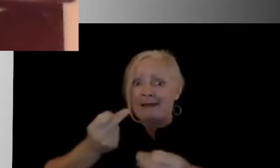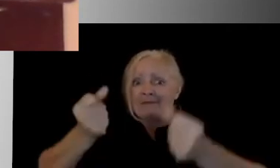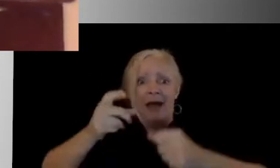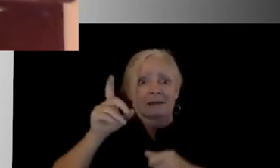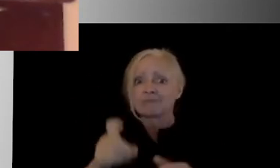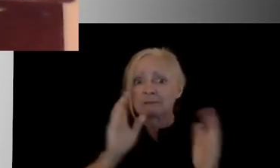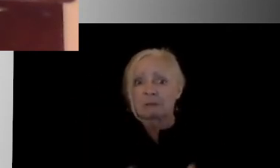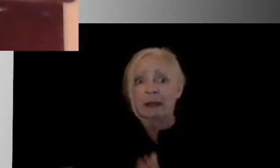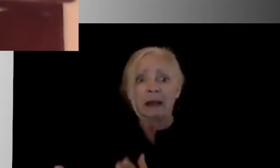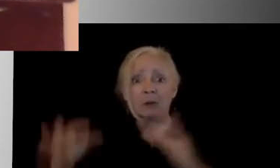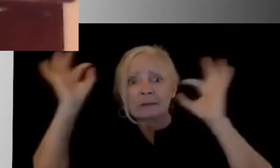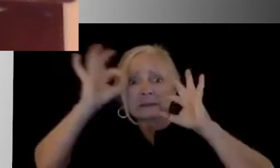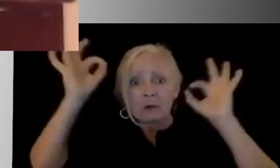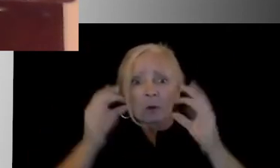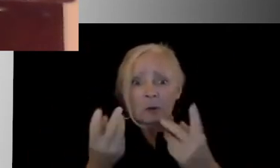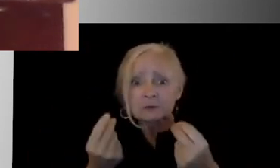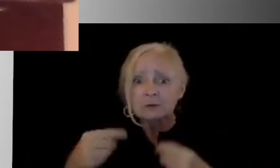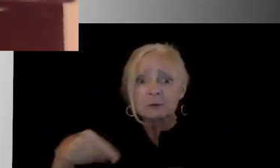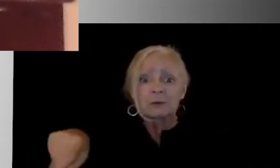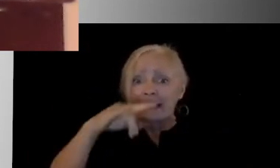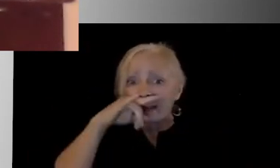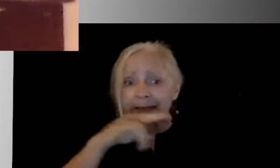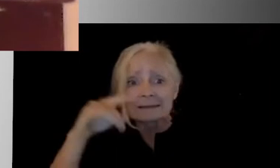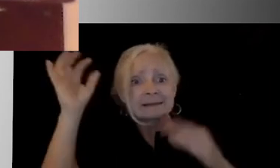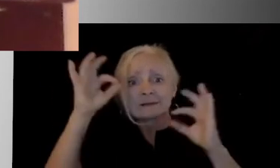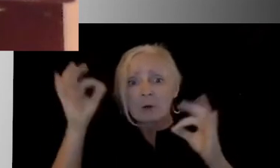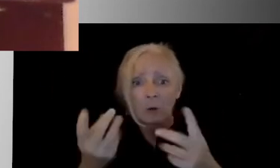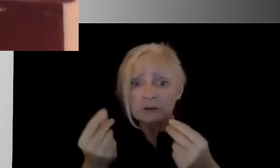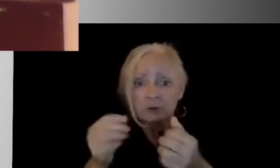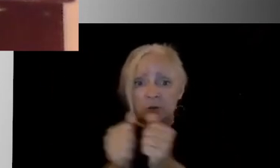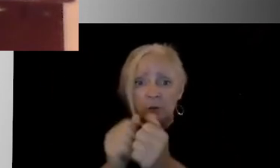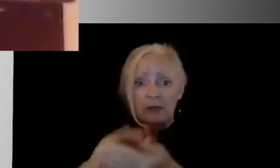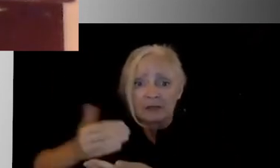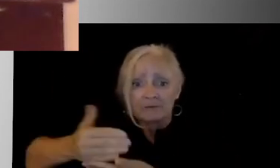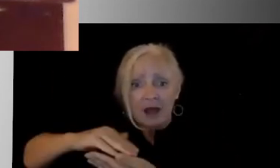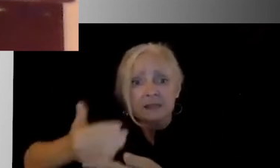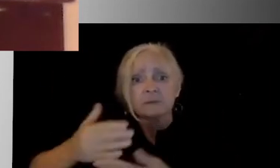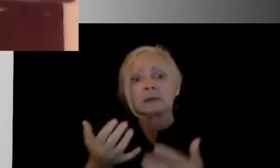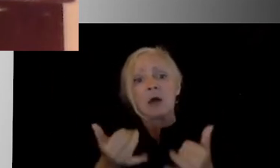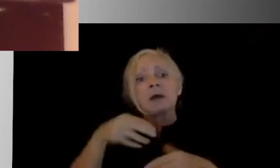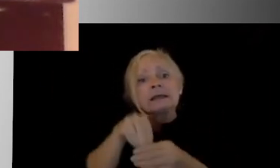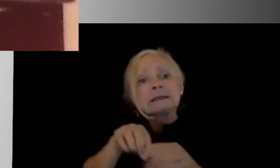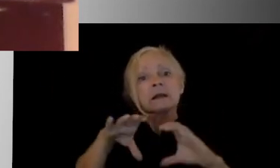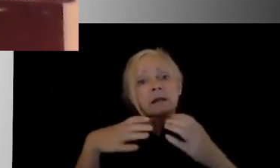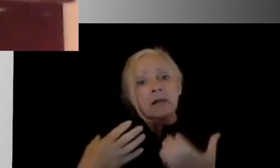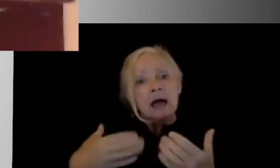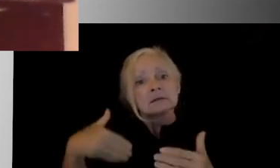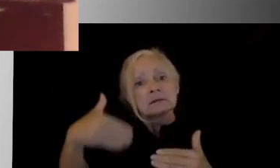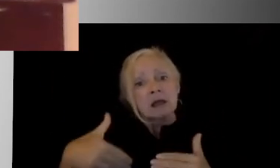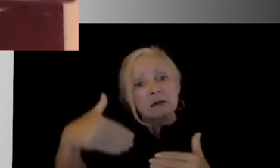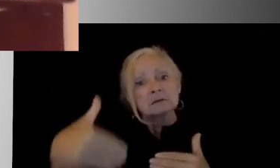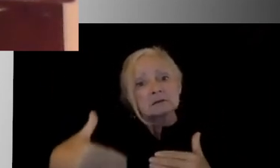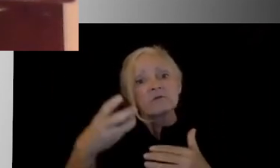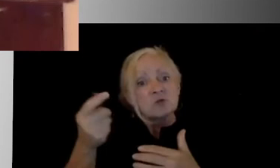we had not prepared them well to do on their own with their device. And so in doing that in the classroom over the next as many weeks as